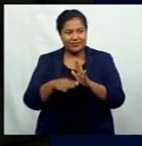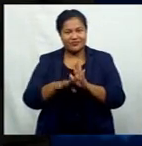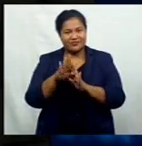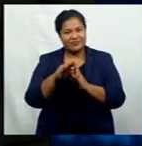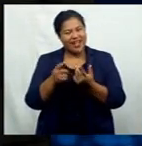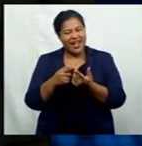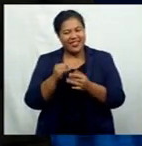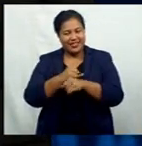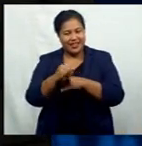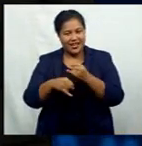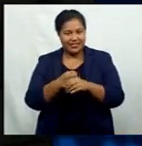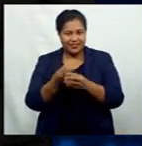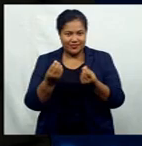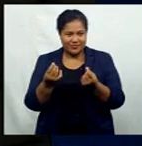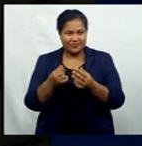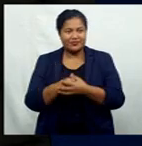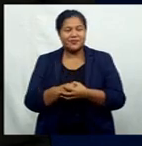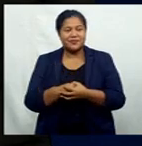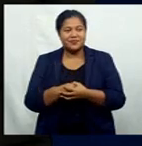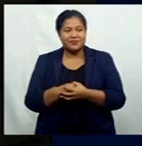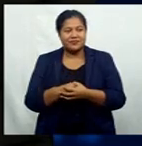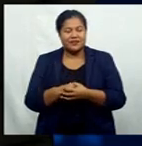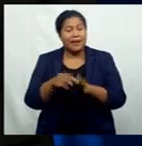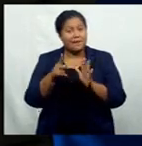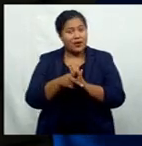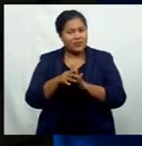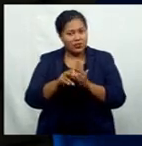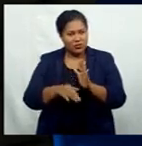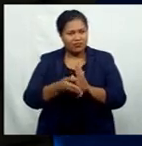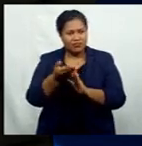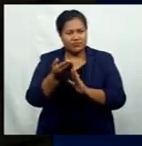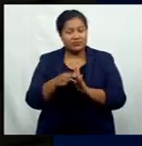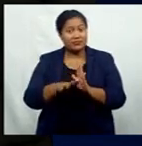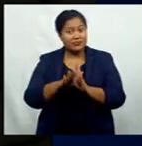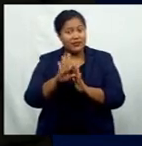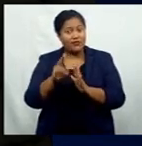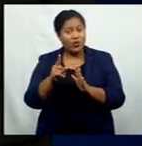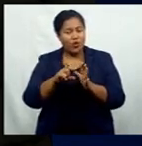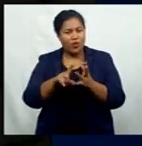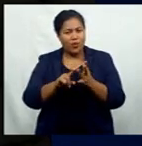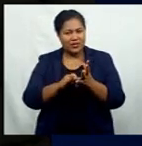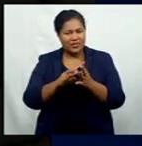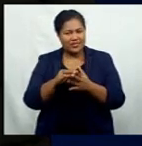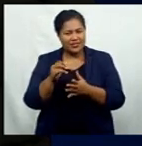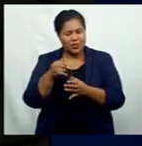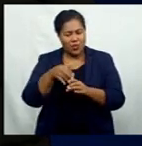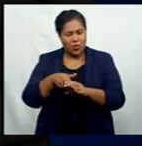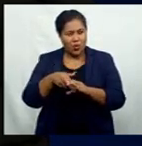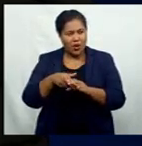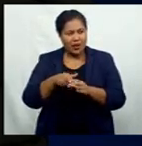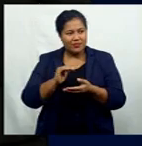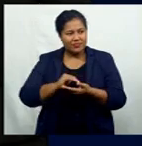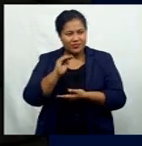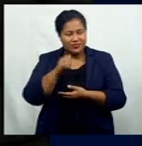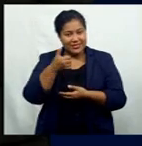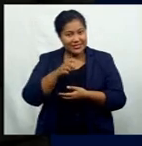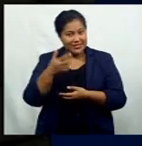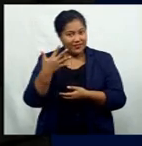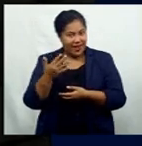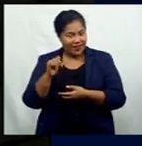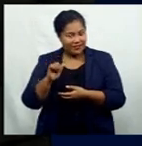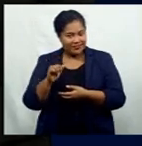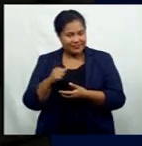international currencies we cover. Prices were rising on the commodities market. Crude oil rose to over $65 a barrel.